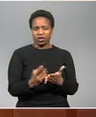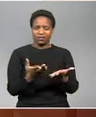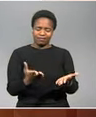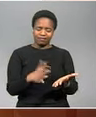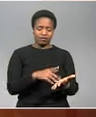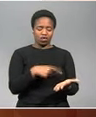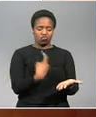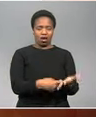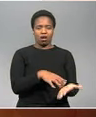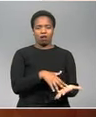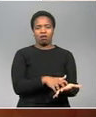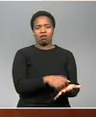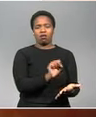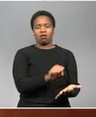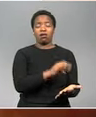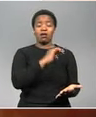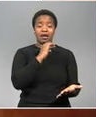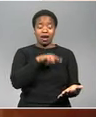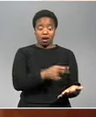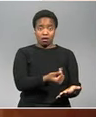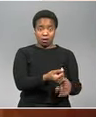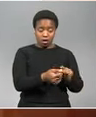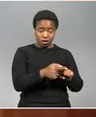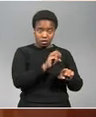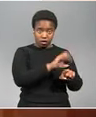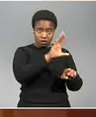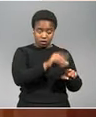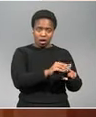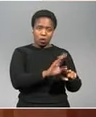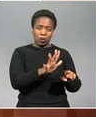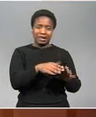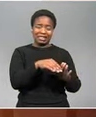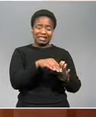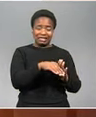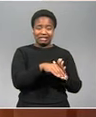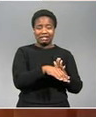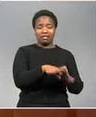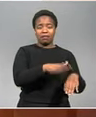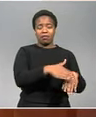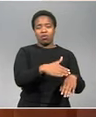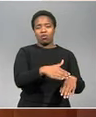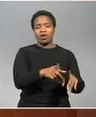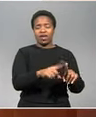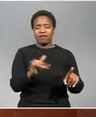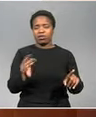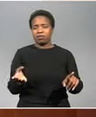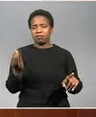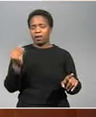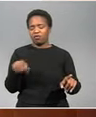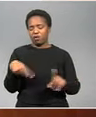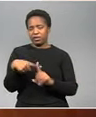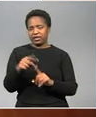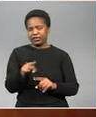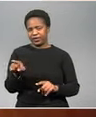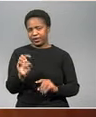on the rand although analysts noted that the local currency would have probably fallen further if it wasn't benefiting from some positive